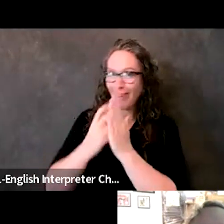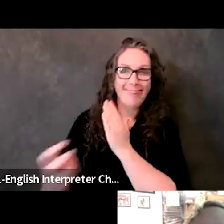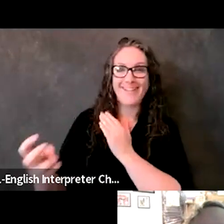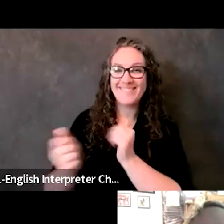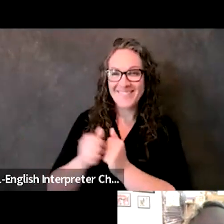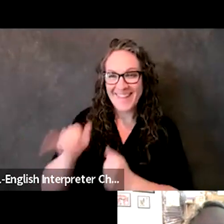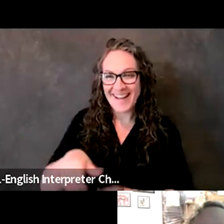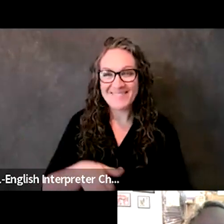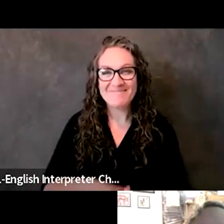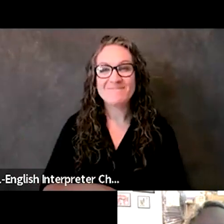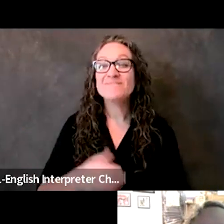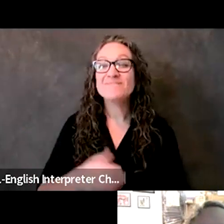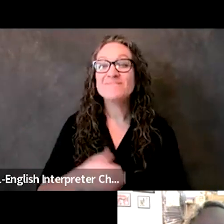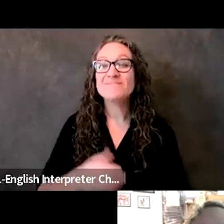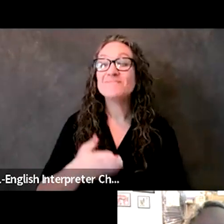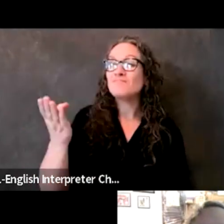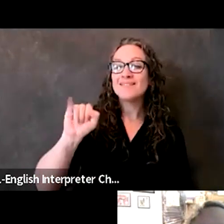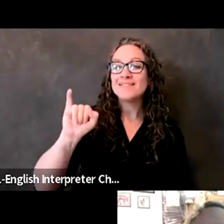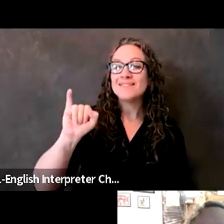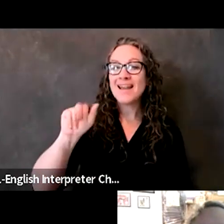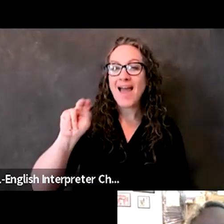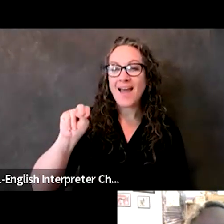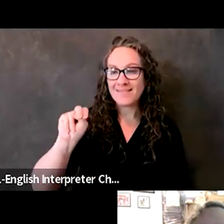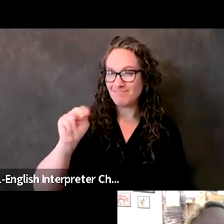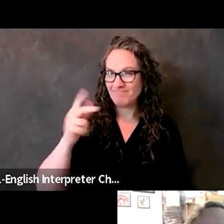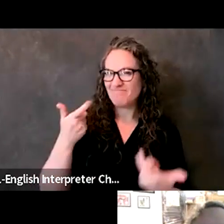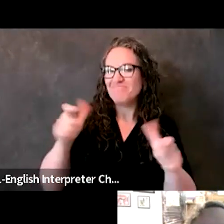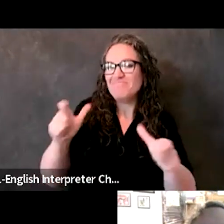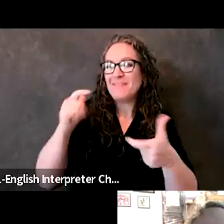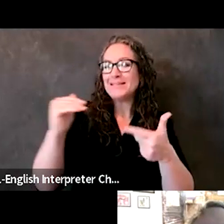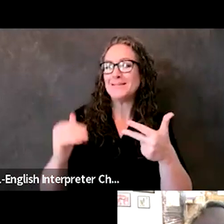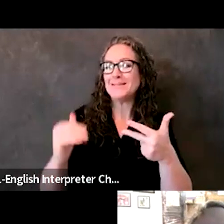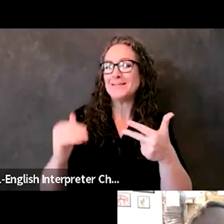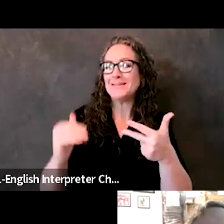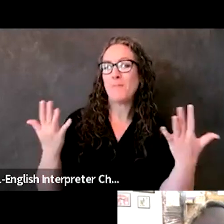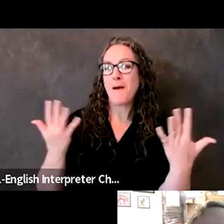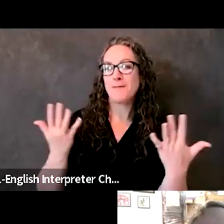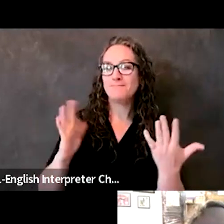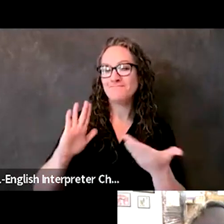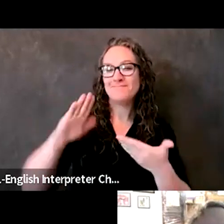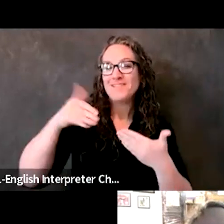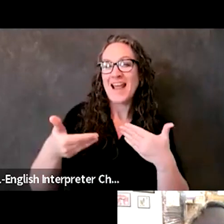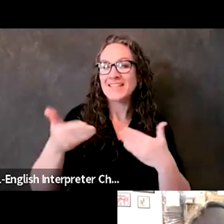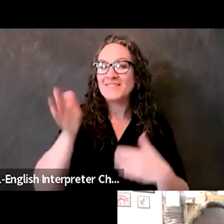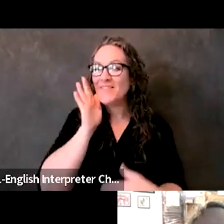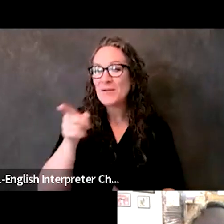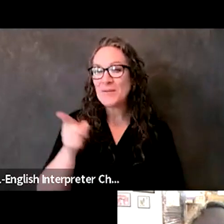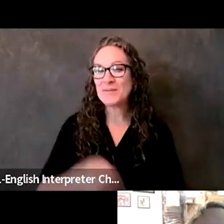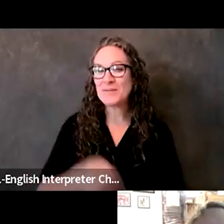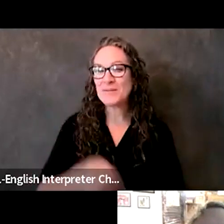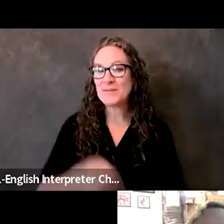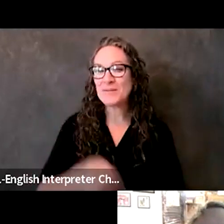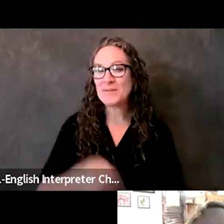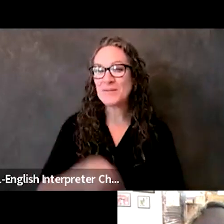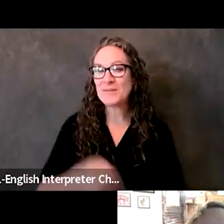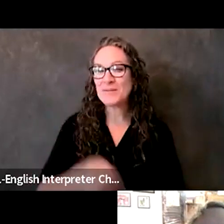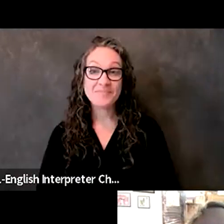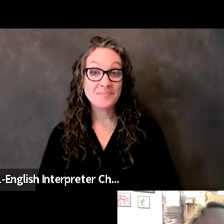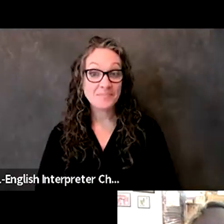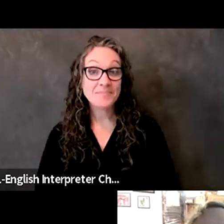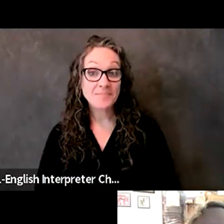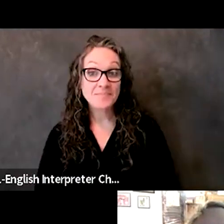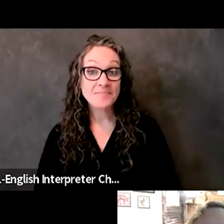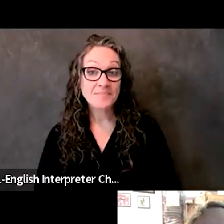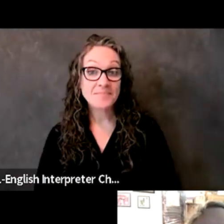But, Sinan, big steps. What, uh, what's next? Um, so I would definitely say